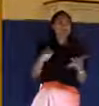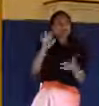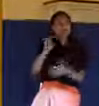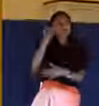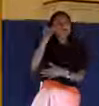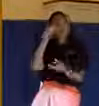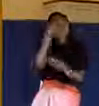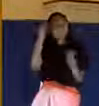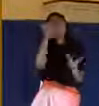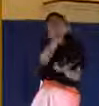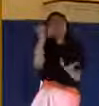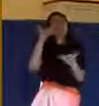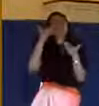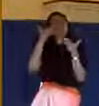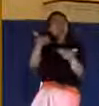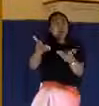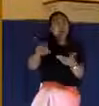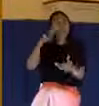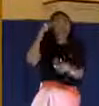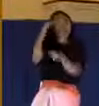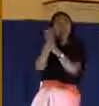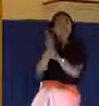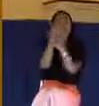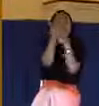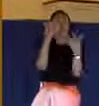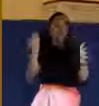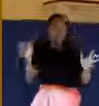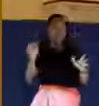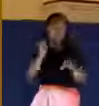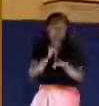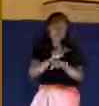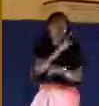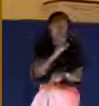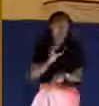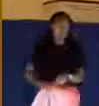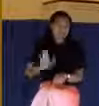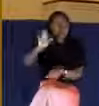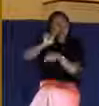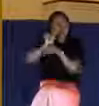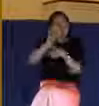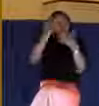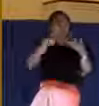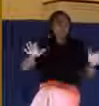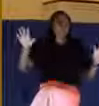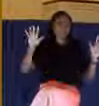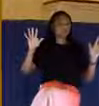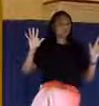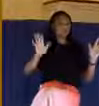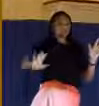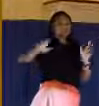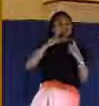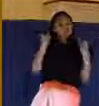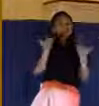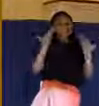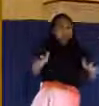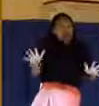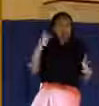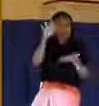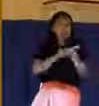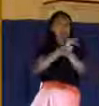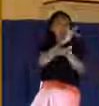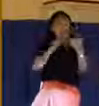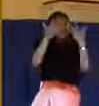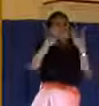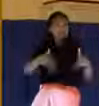faith in the finished work of Christ because your sins were paid for with the death of Christ.